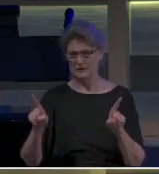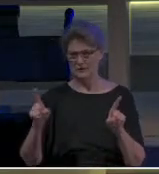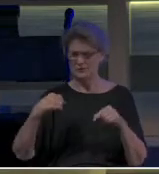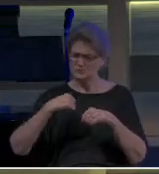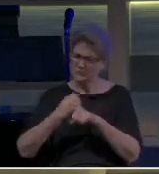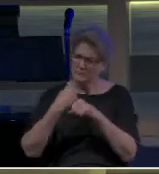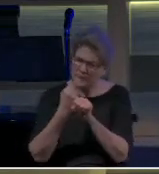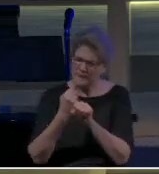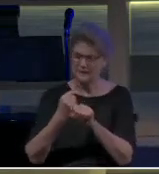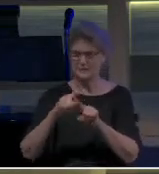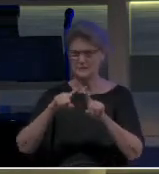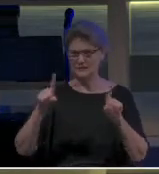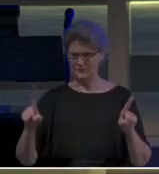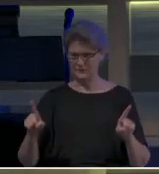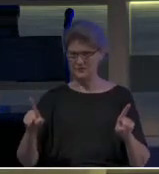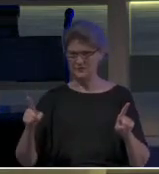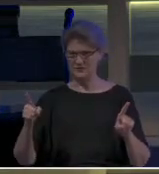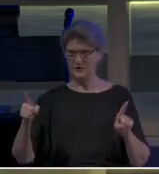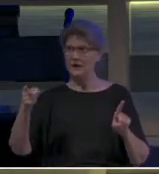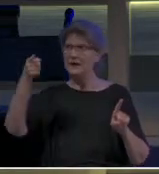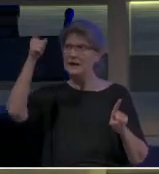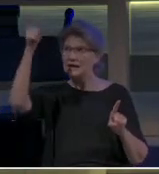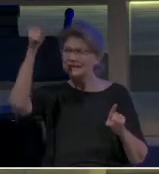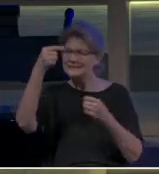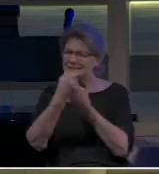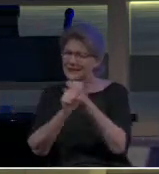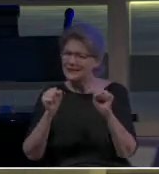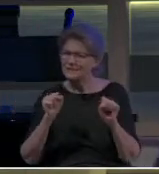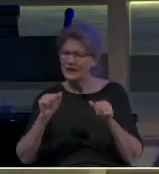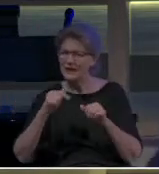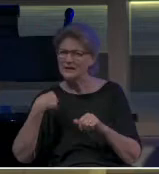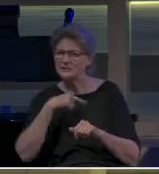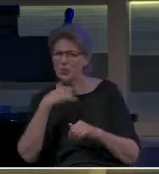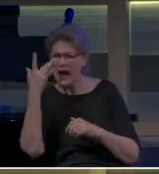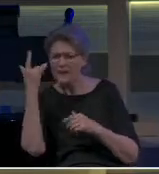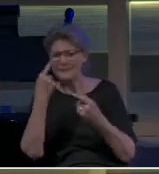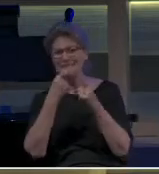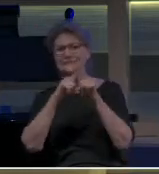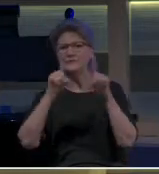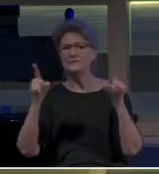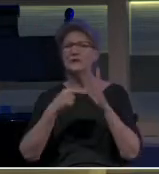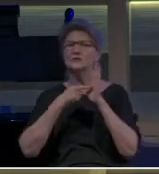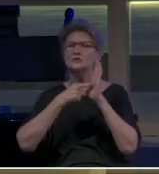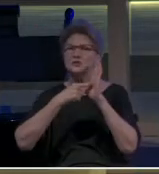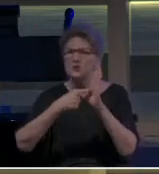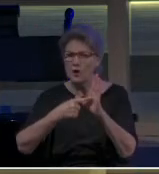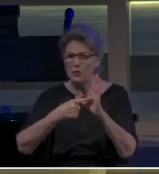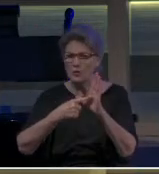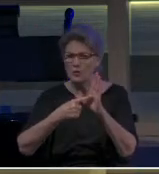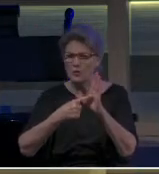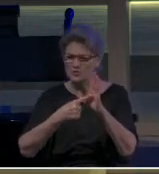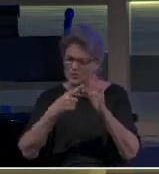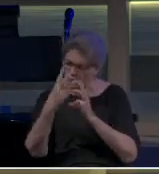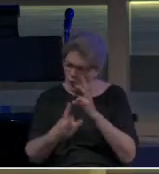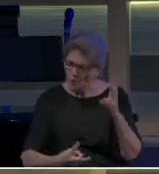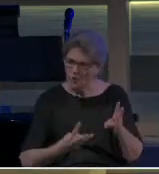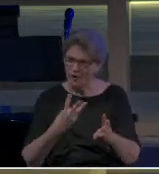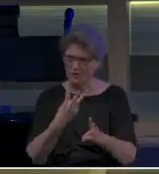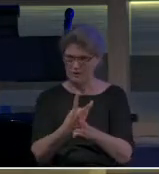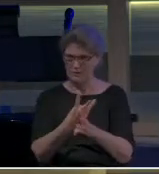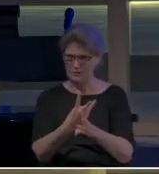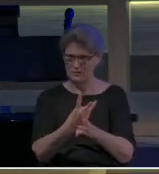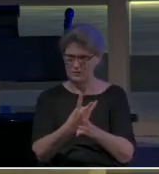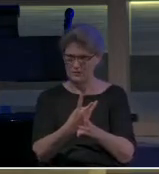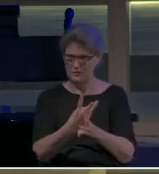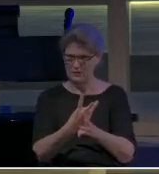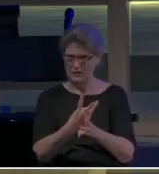God saved us to be different, and he saved us to demonstrate to a darkening world the